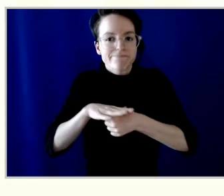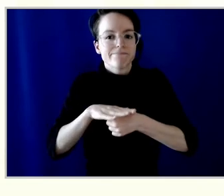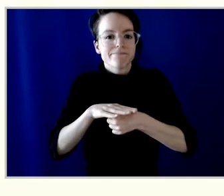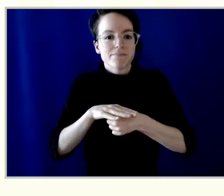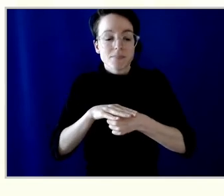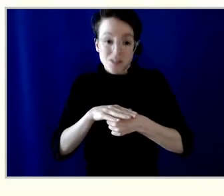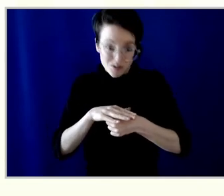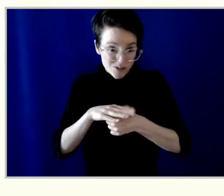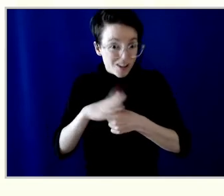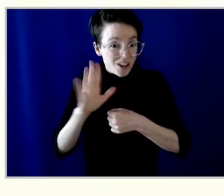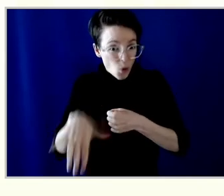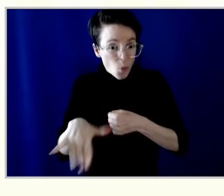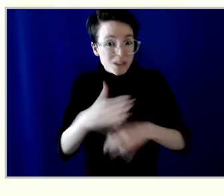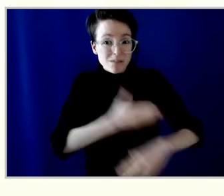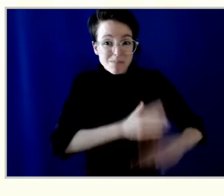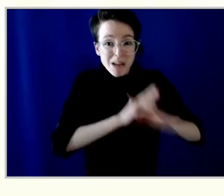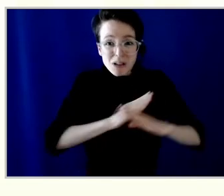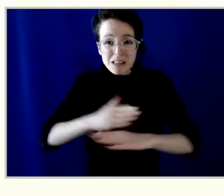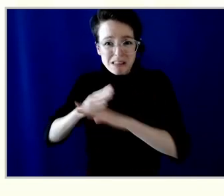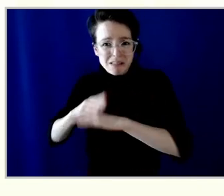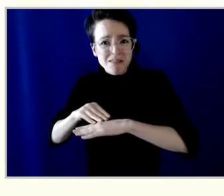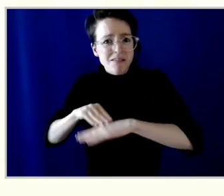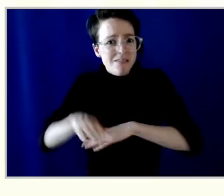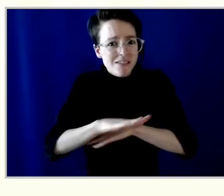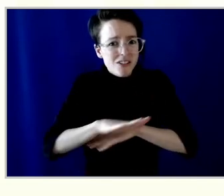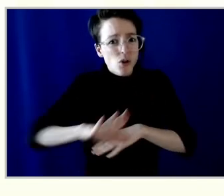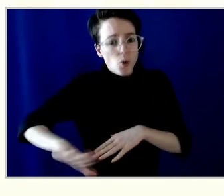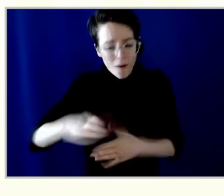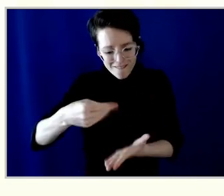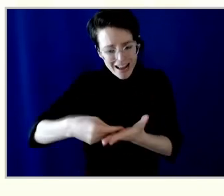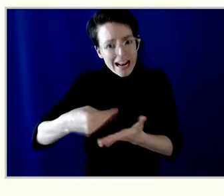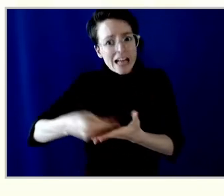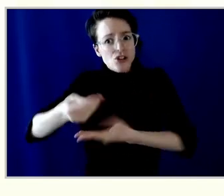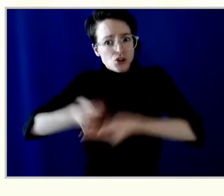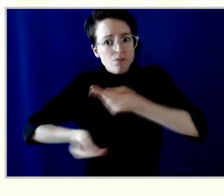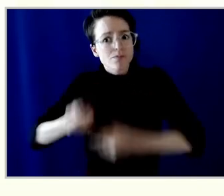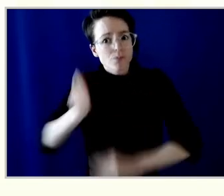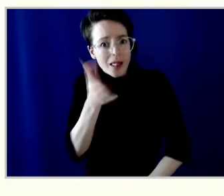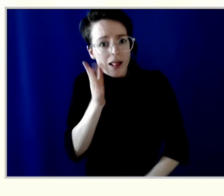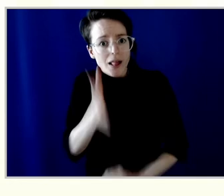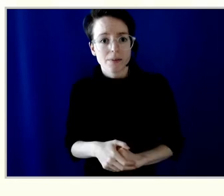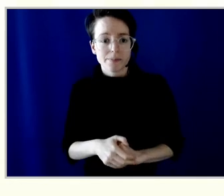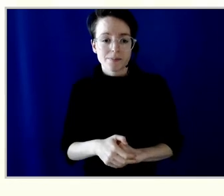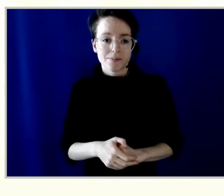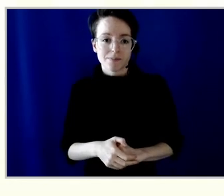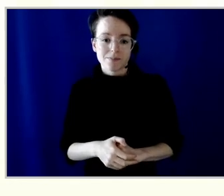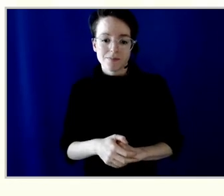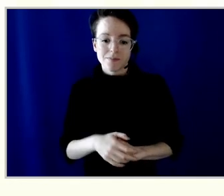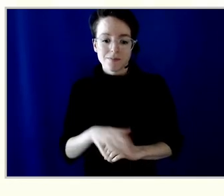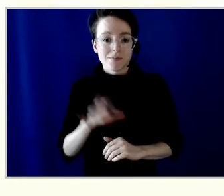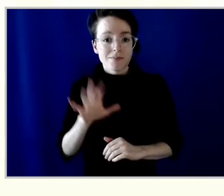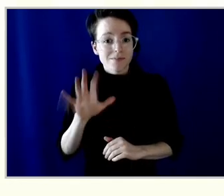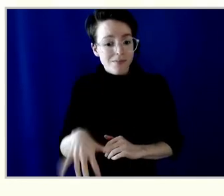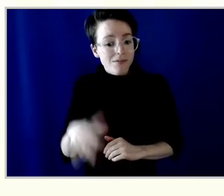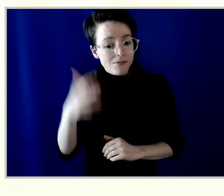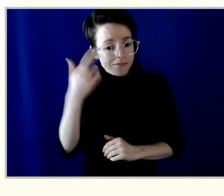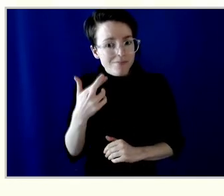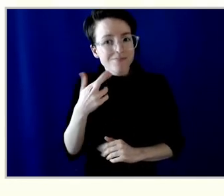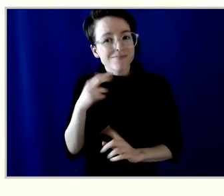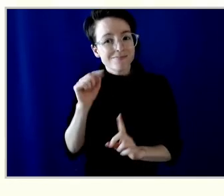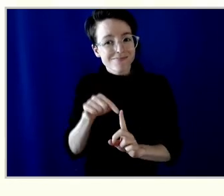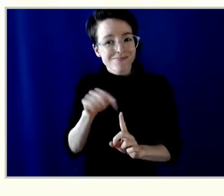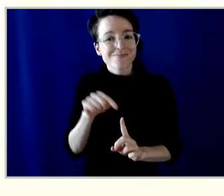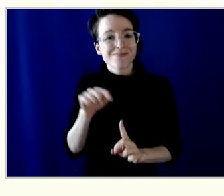2021 further reminded everyone why reconciliation is a core Vancity value. The board knows